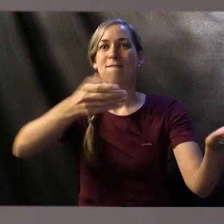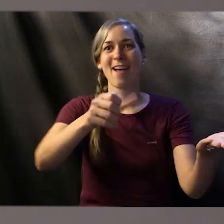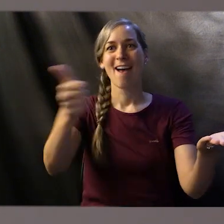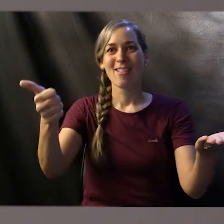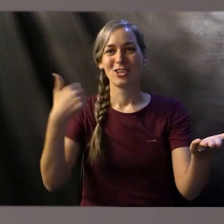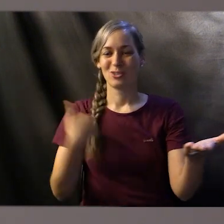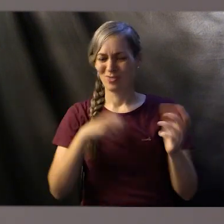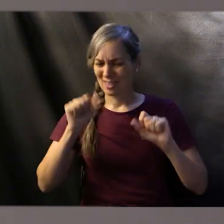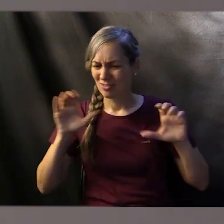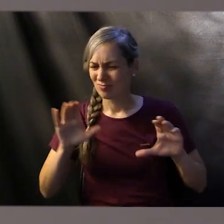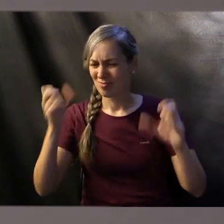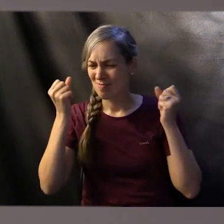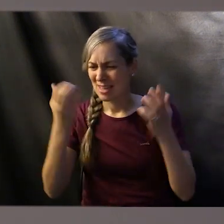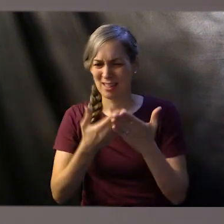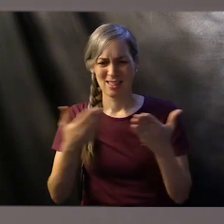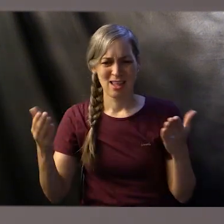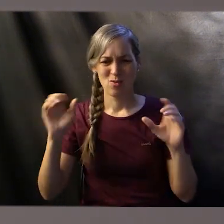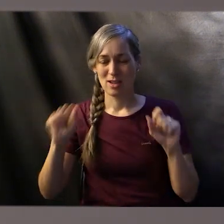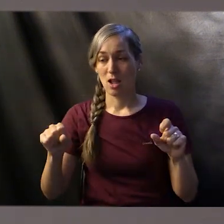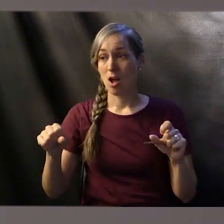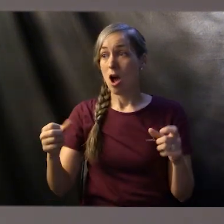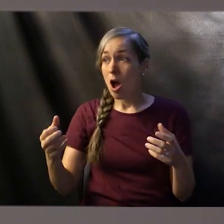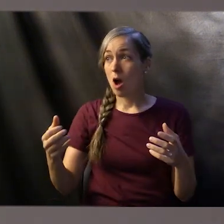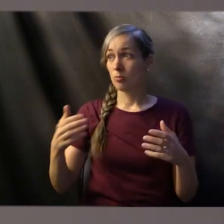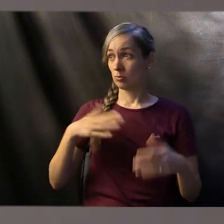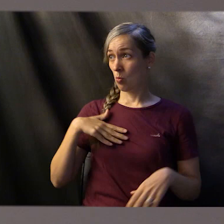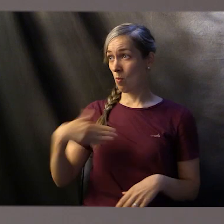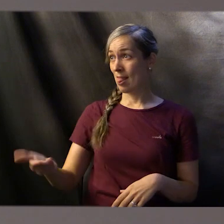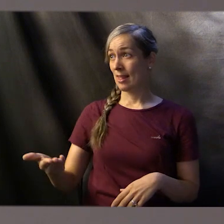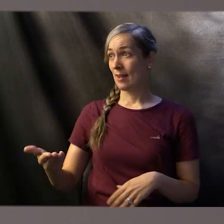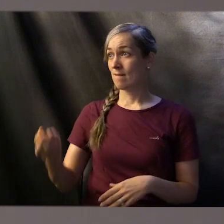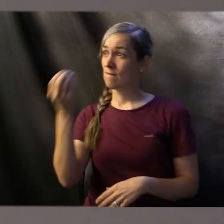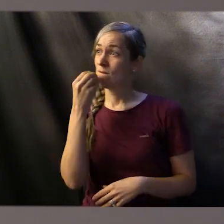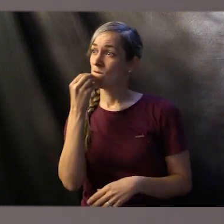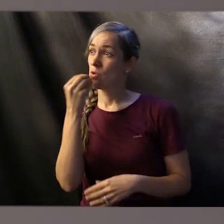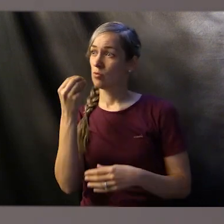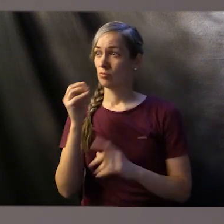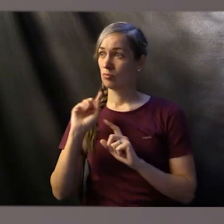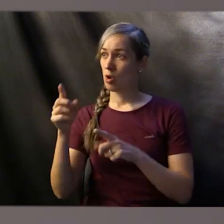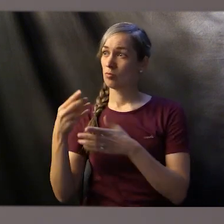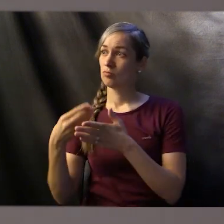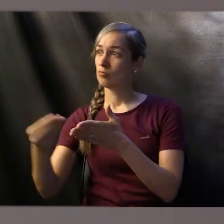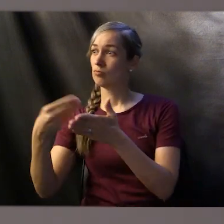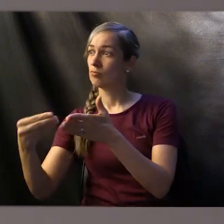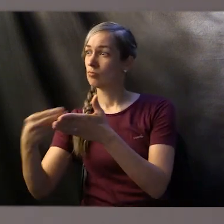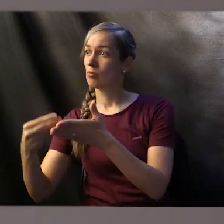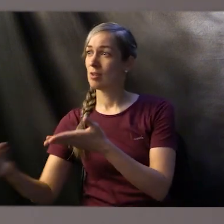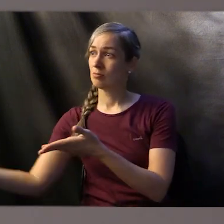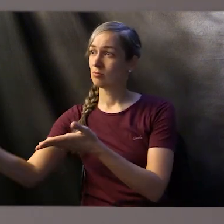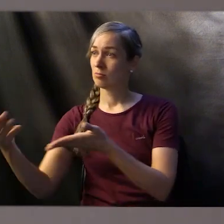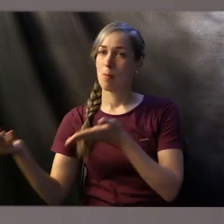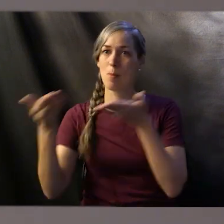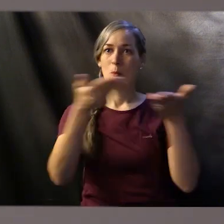We can do all kinds of things like offer to pick up one's groceries if we know that they can't get out of their house. We can offer to give